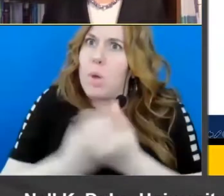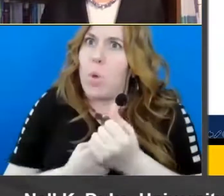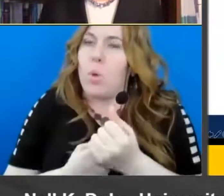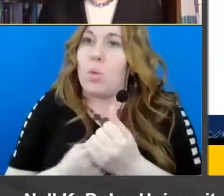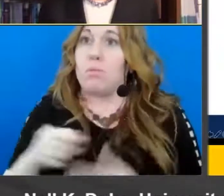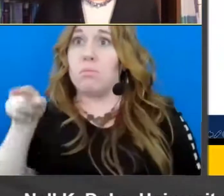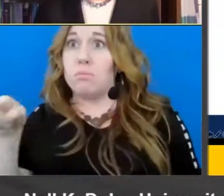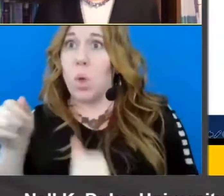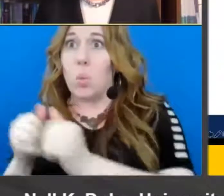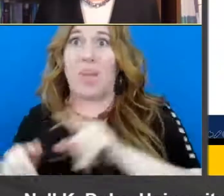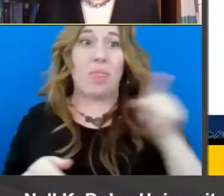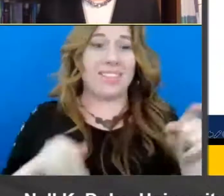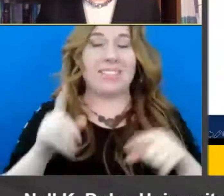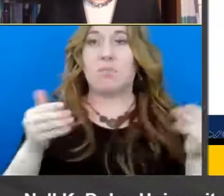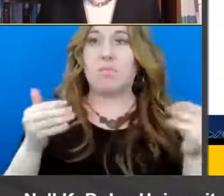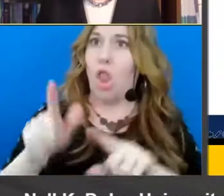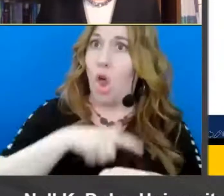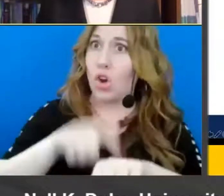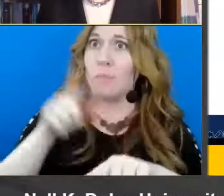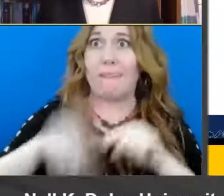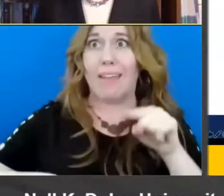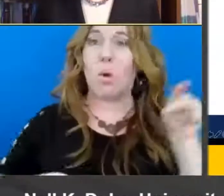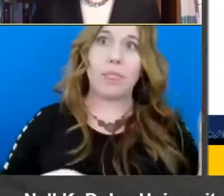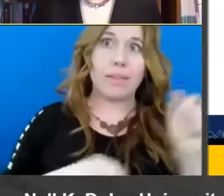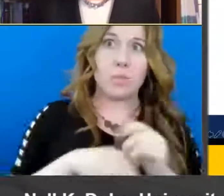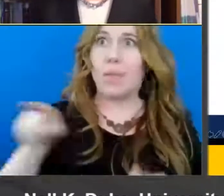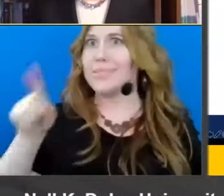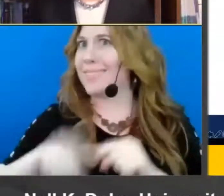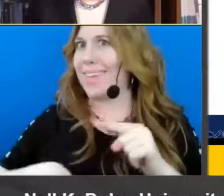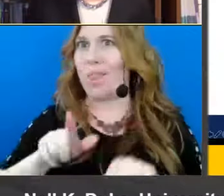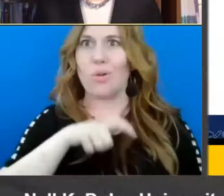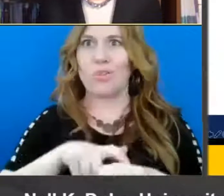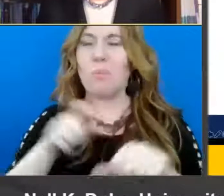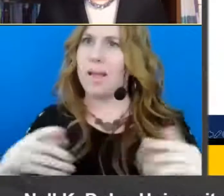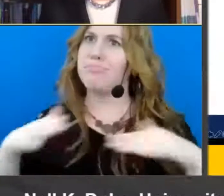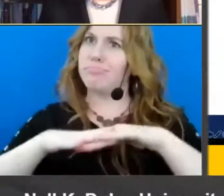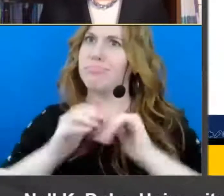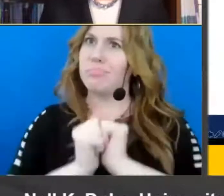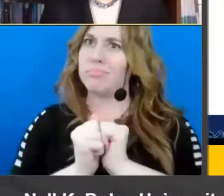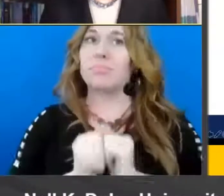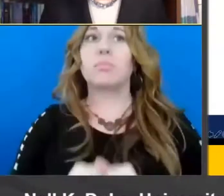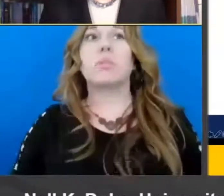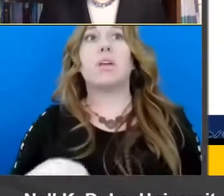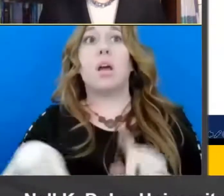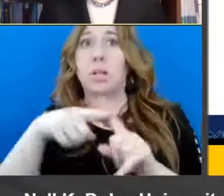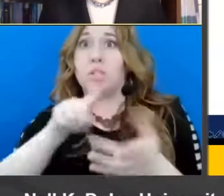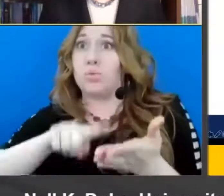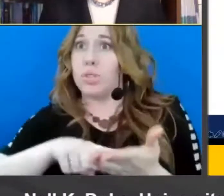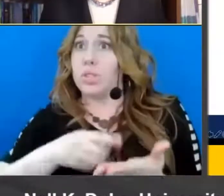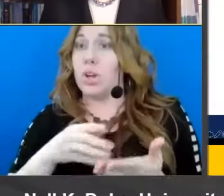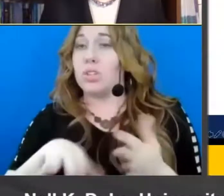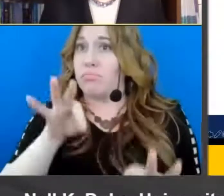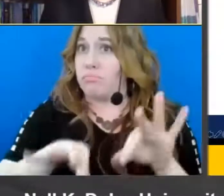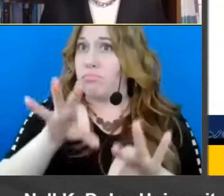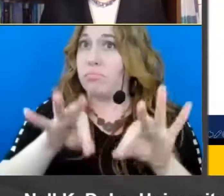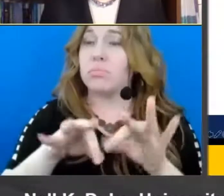without the other long term in a reading space um and indeed research does find um that at least some of the time